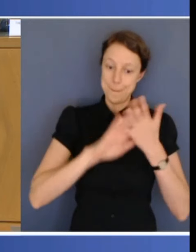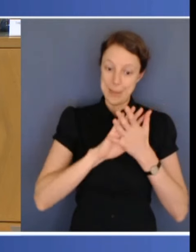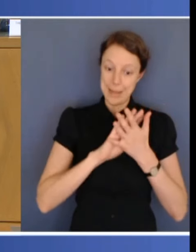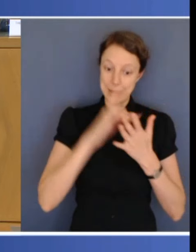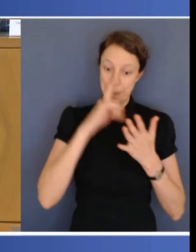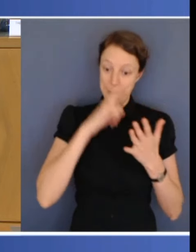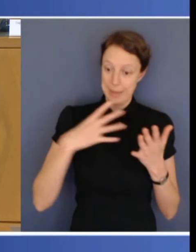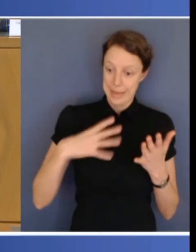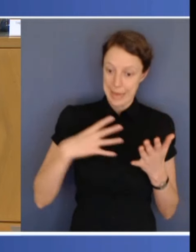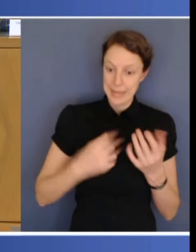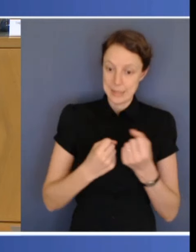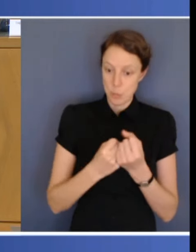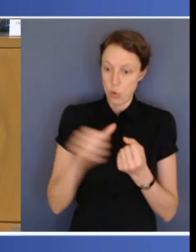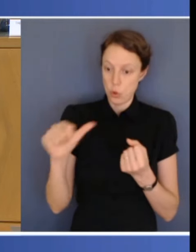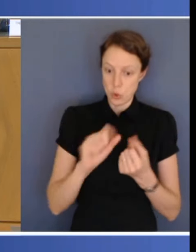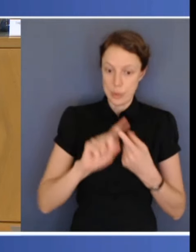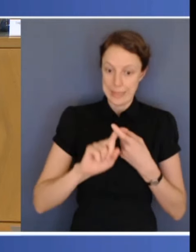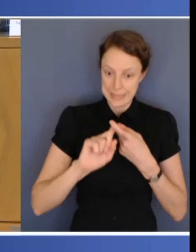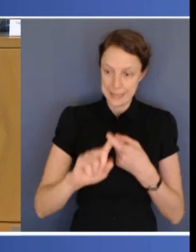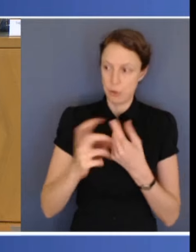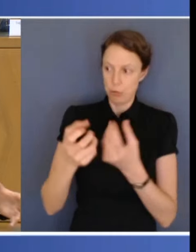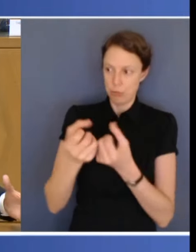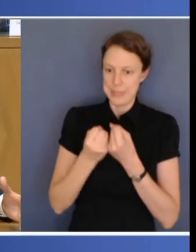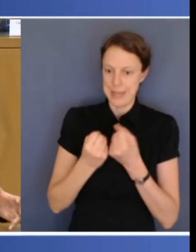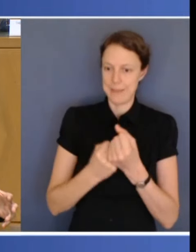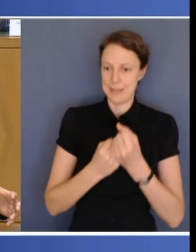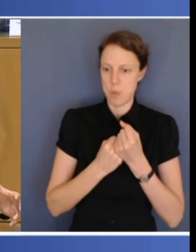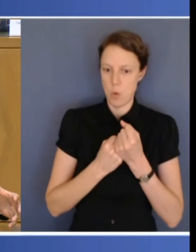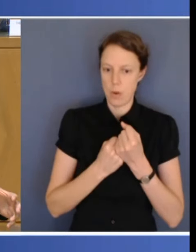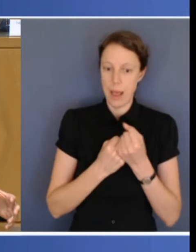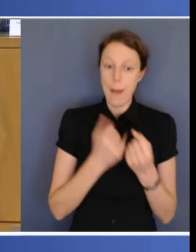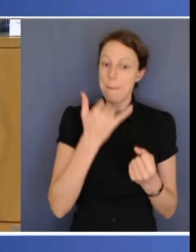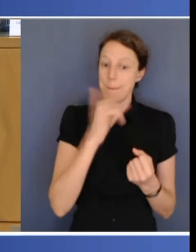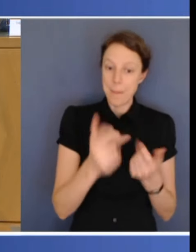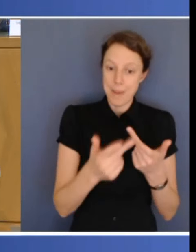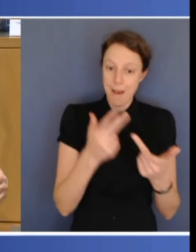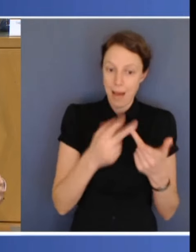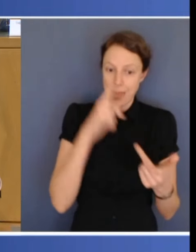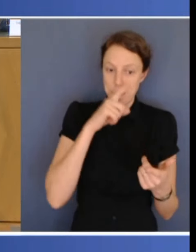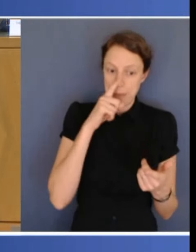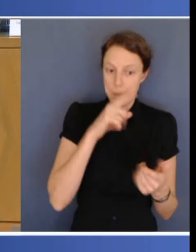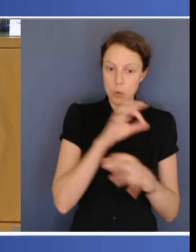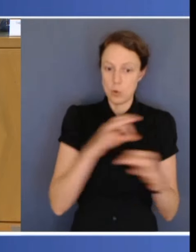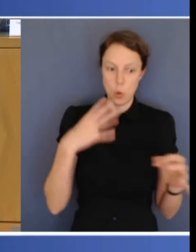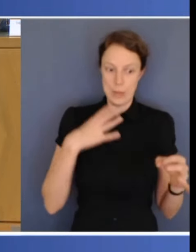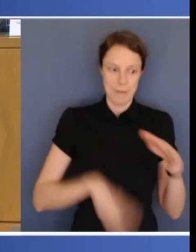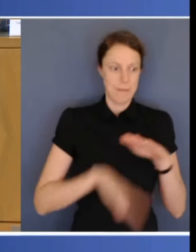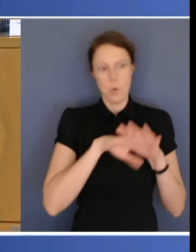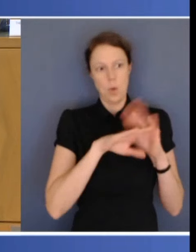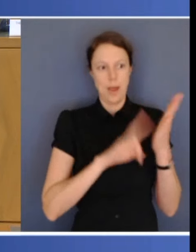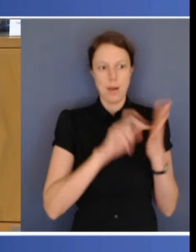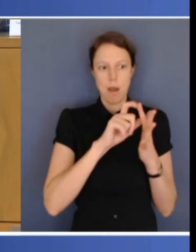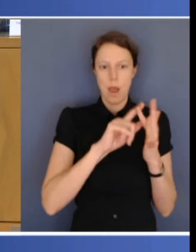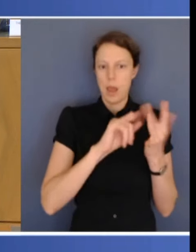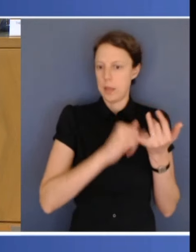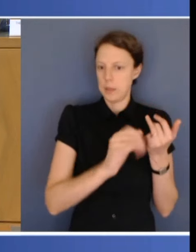others, it might be that they don't need the full NDIS scheme into the future. So we're still talking about